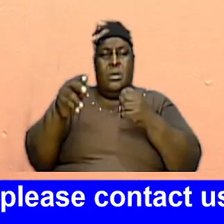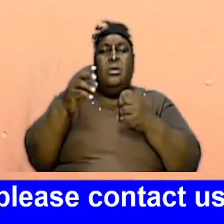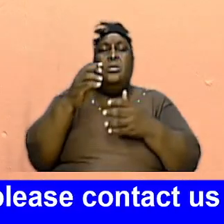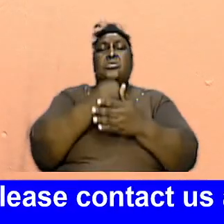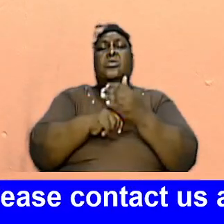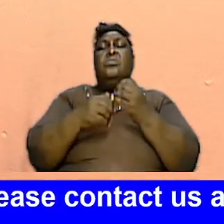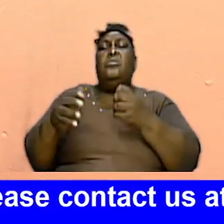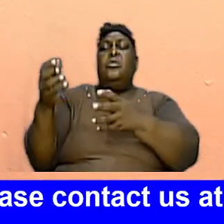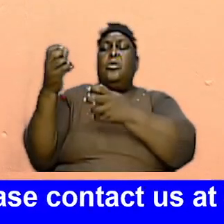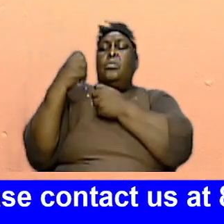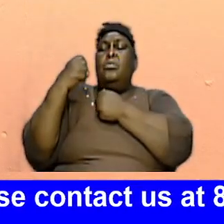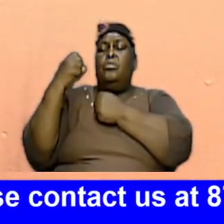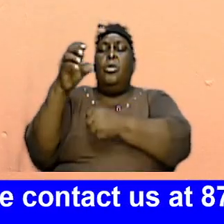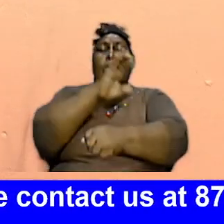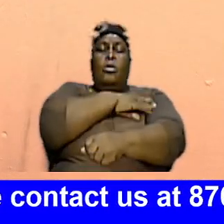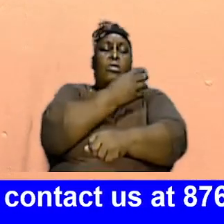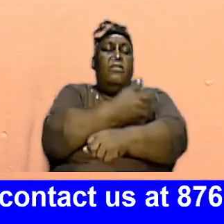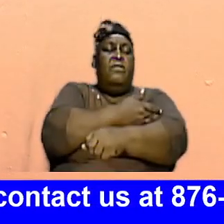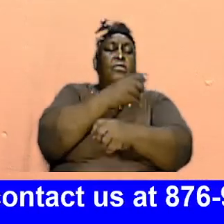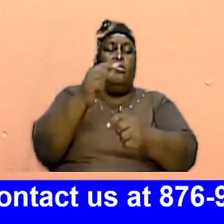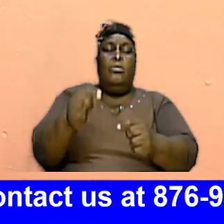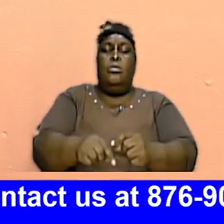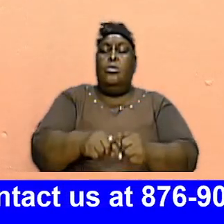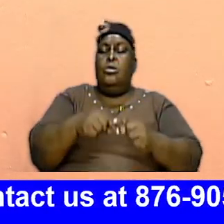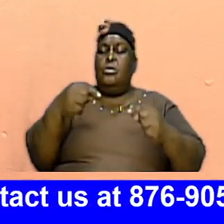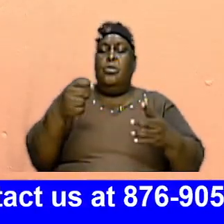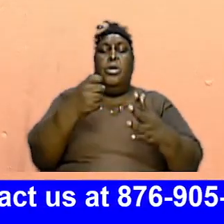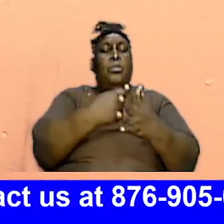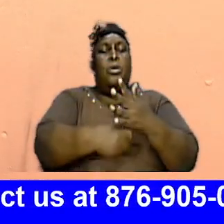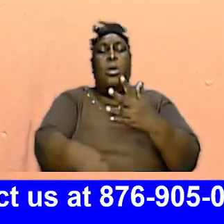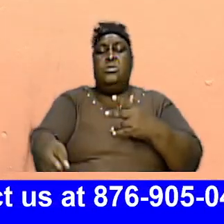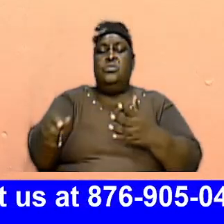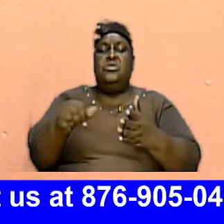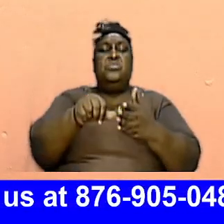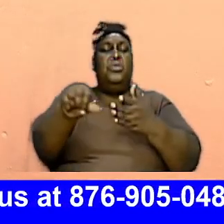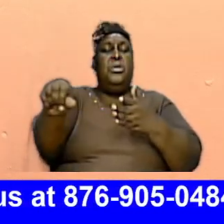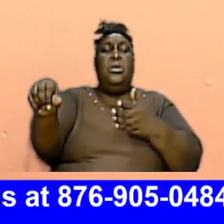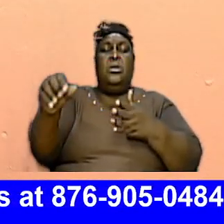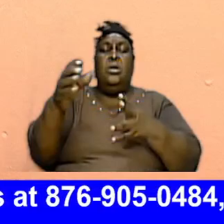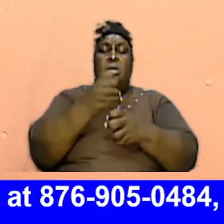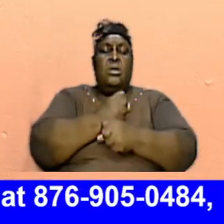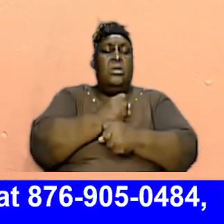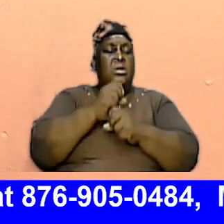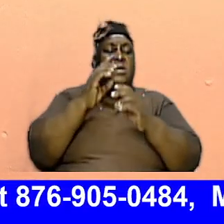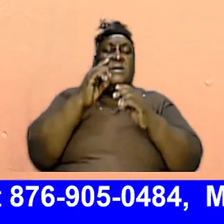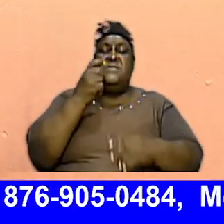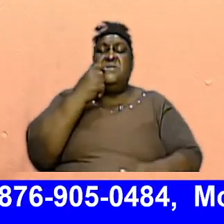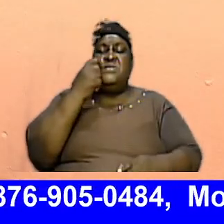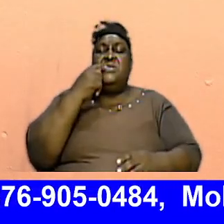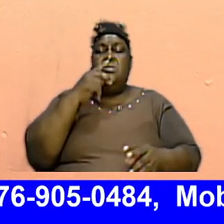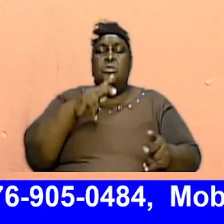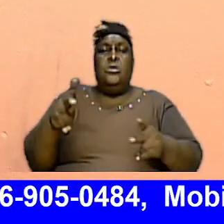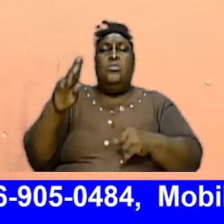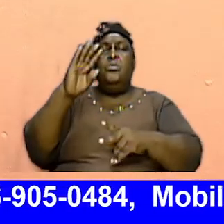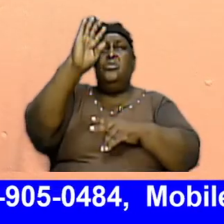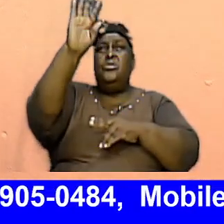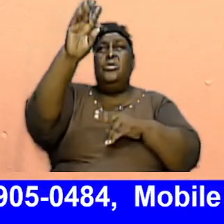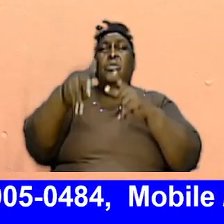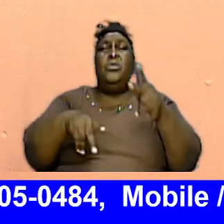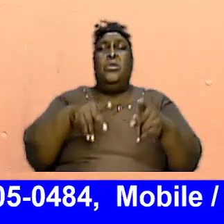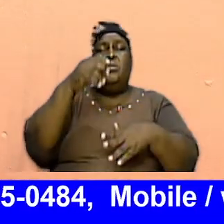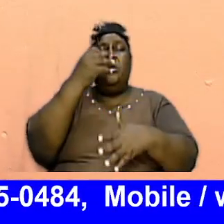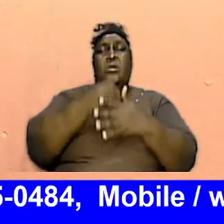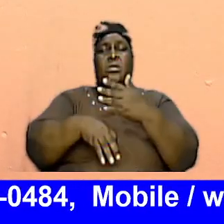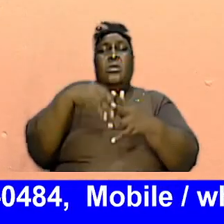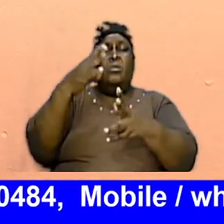Something That A Great Price Was Paid For Help Us To Take It Seriously I Bless Your Name I Put Your People Before You Hold